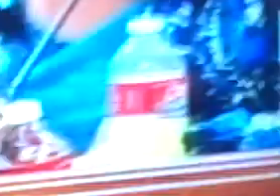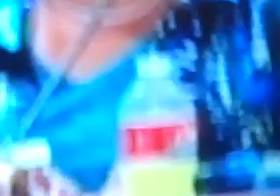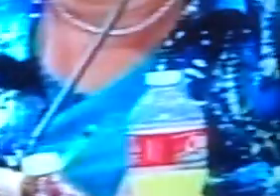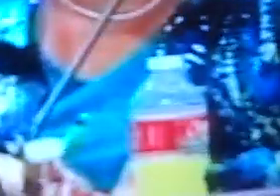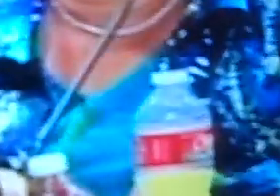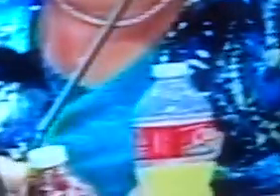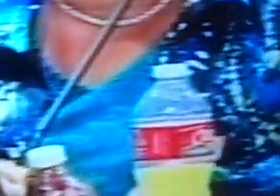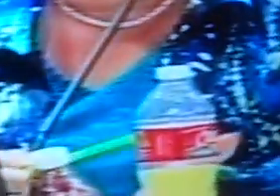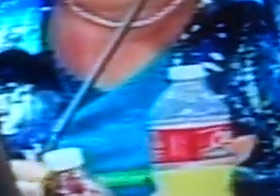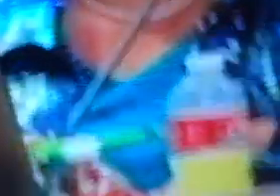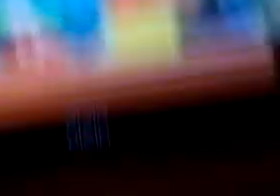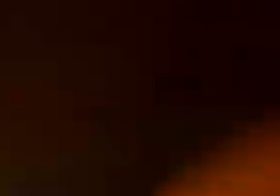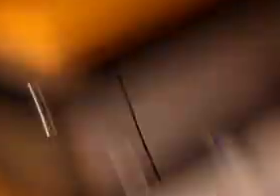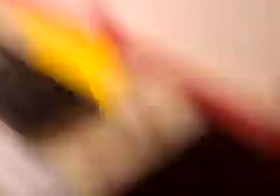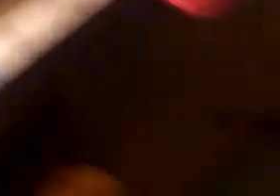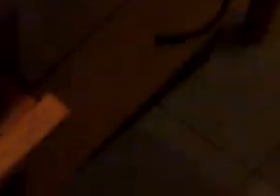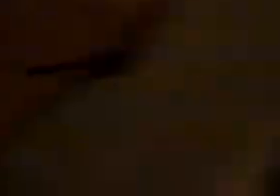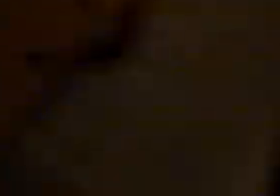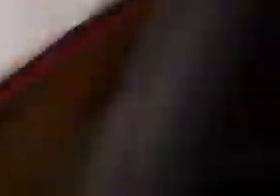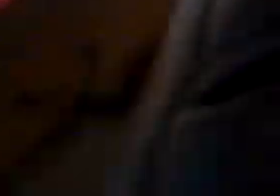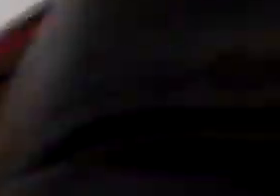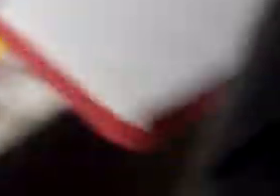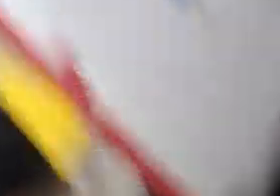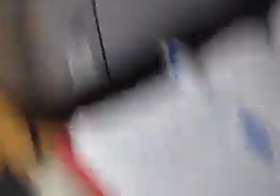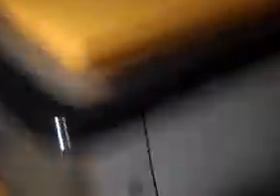RFP, you know, 13035, consultant service.